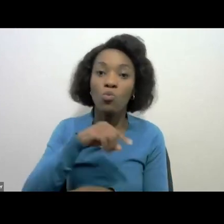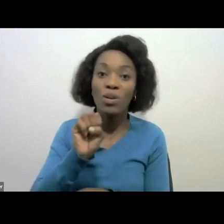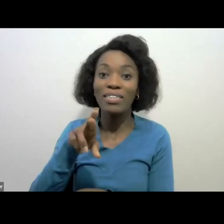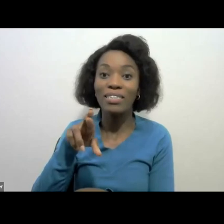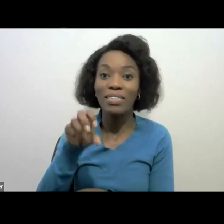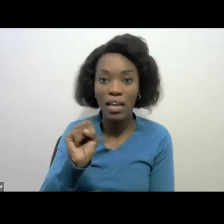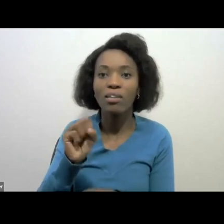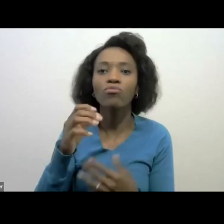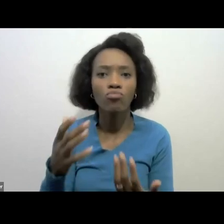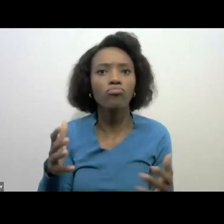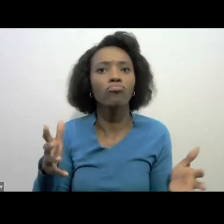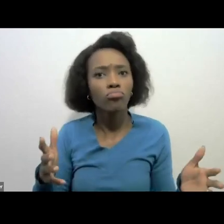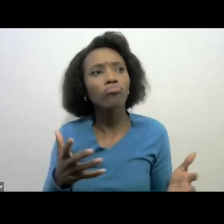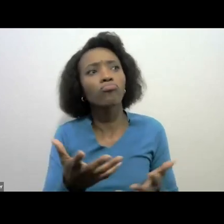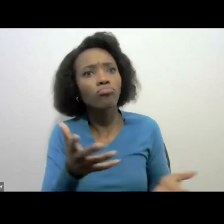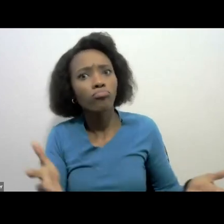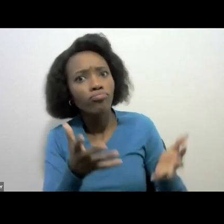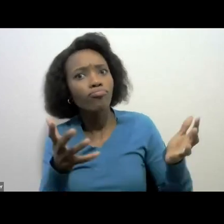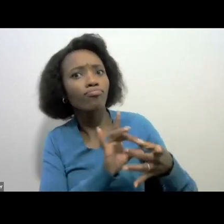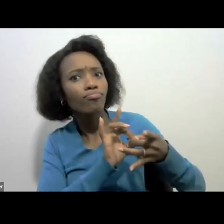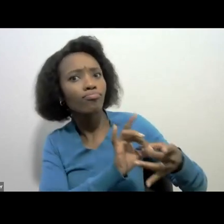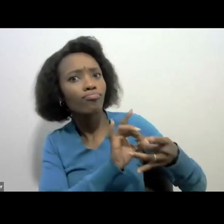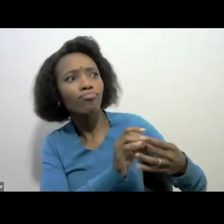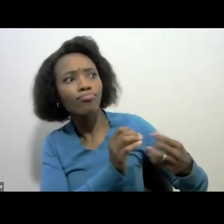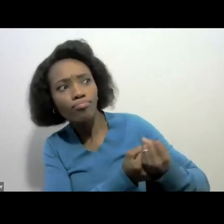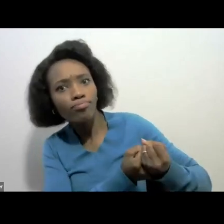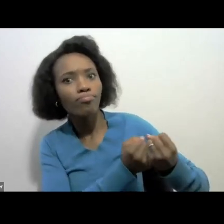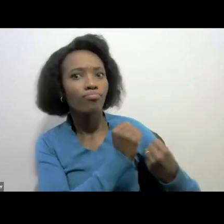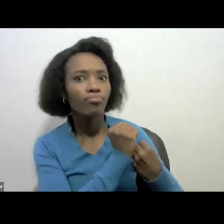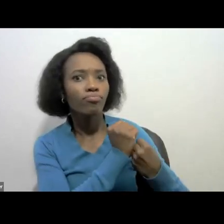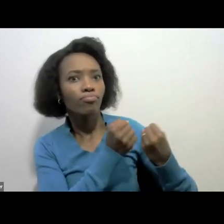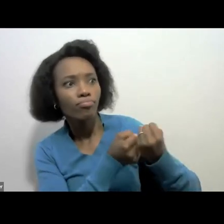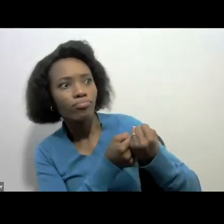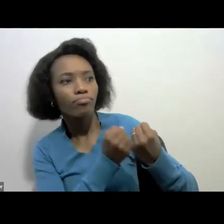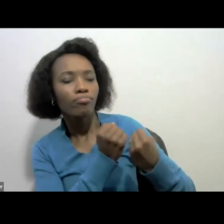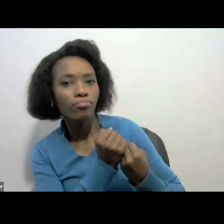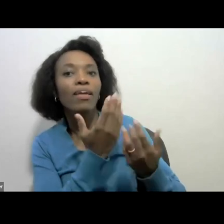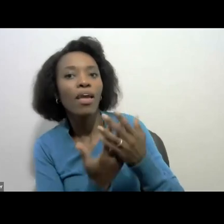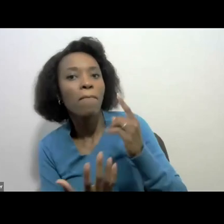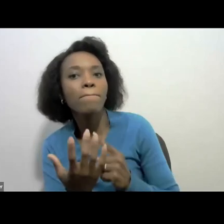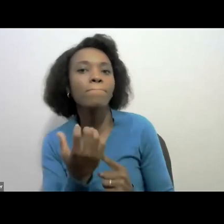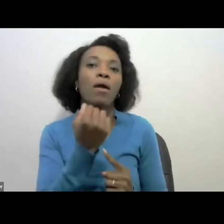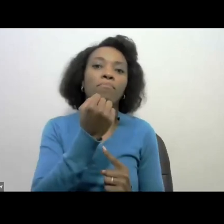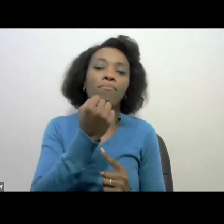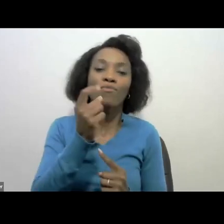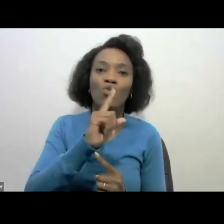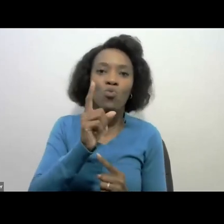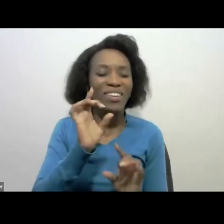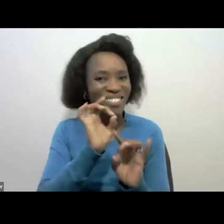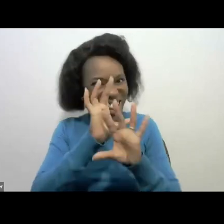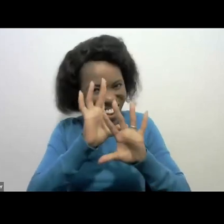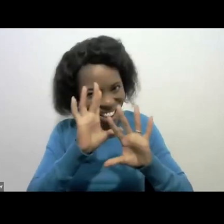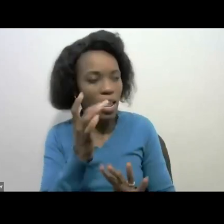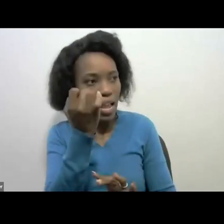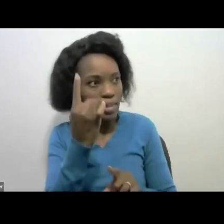taxpayers, relationship based on cooperation in order to achieve the level highest of it, clarity and certainty,